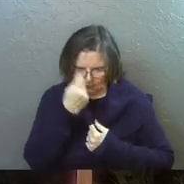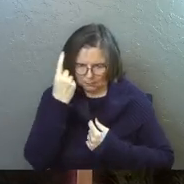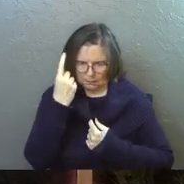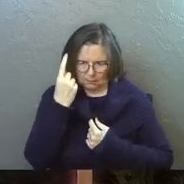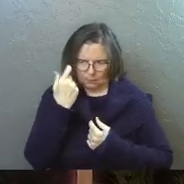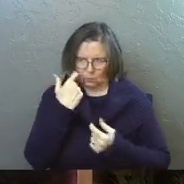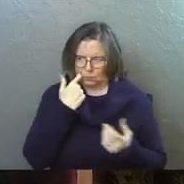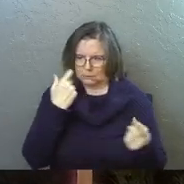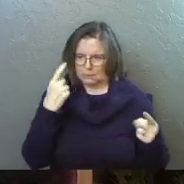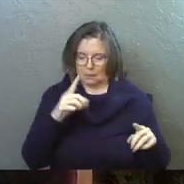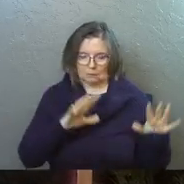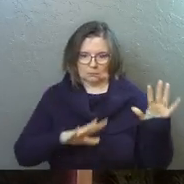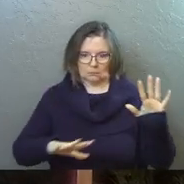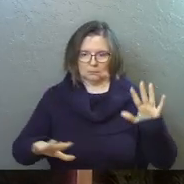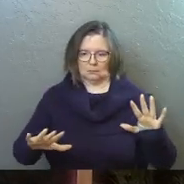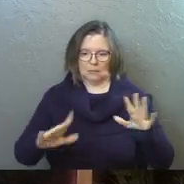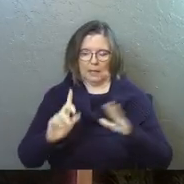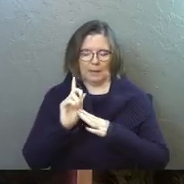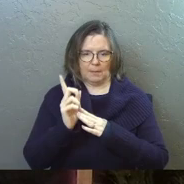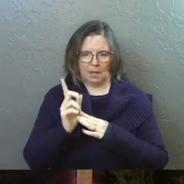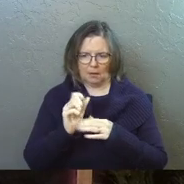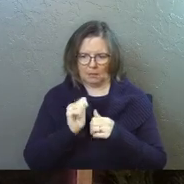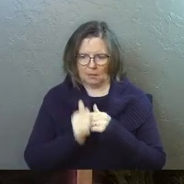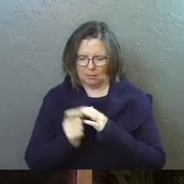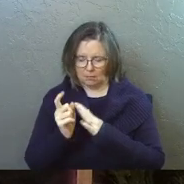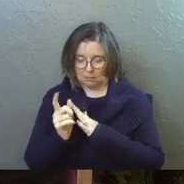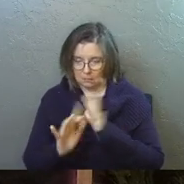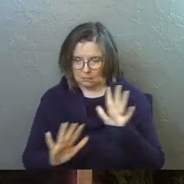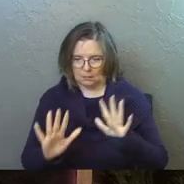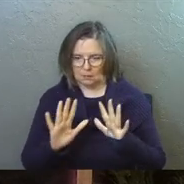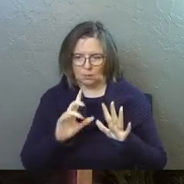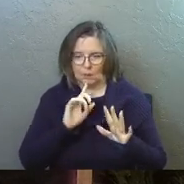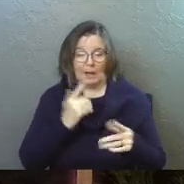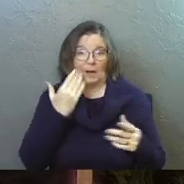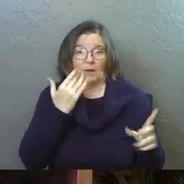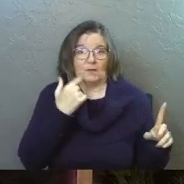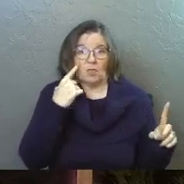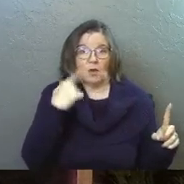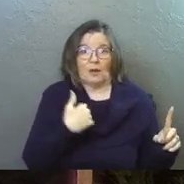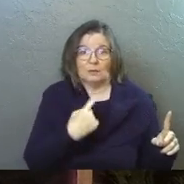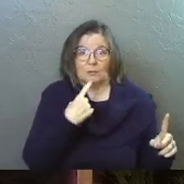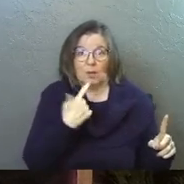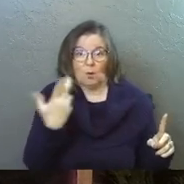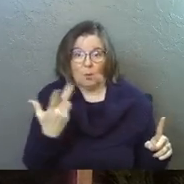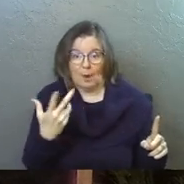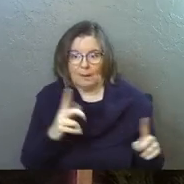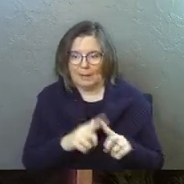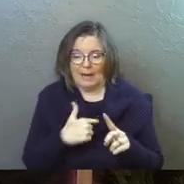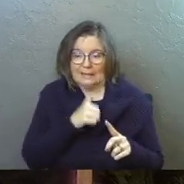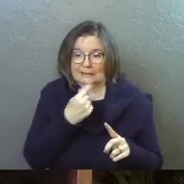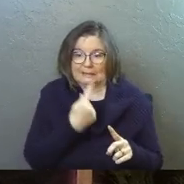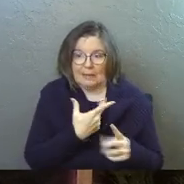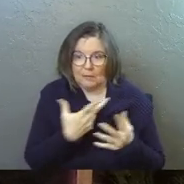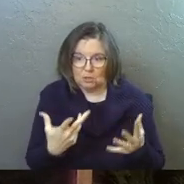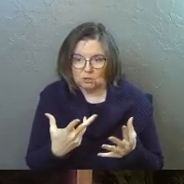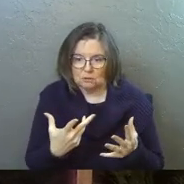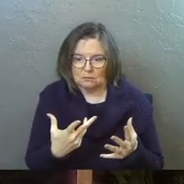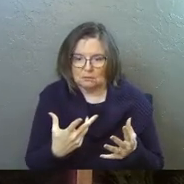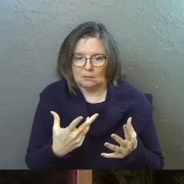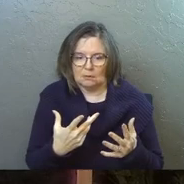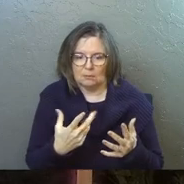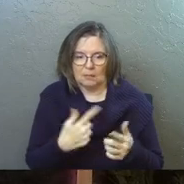happened and minutes go by and you're not even really reacting. I don't know if he thought I was disappointed or what I didn't say much.